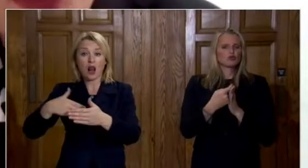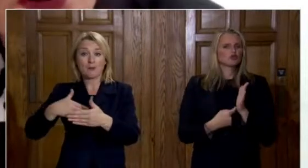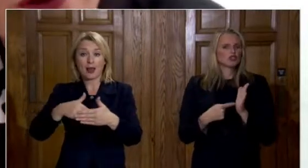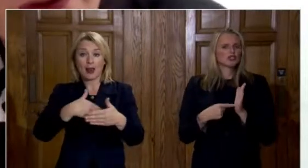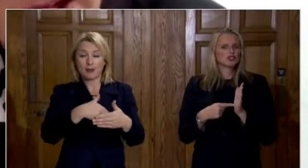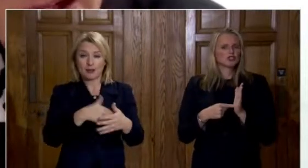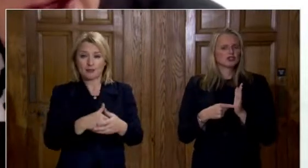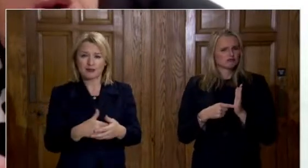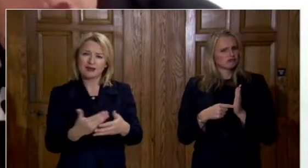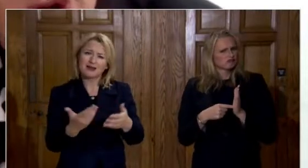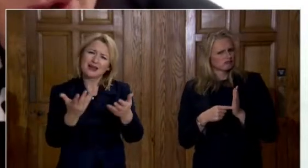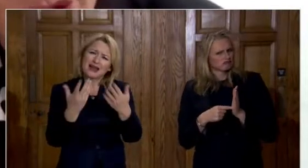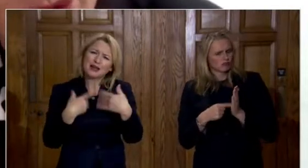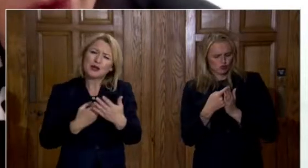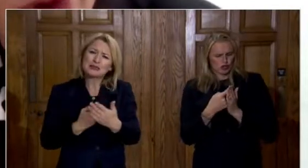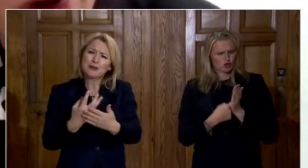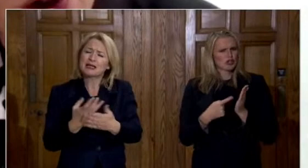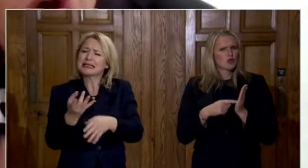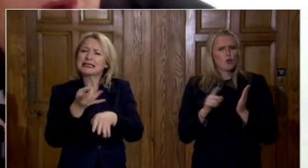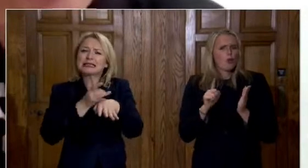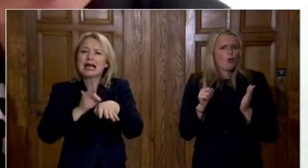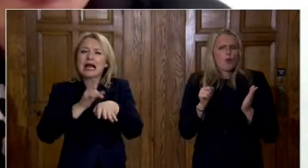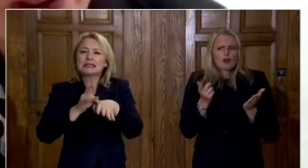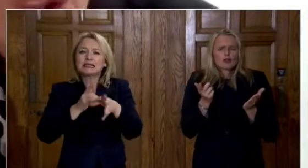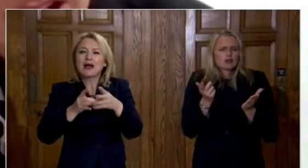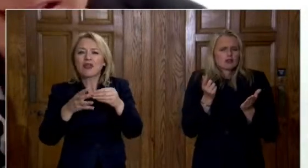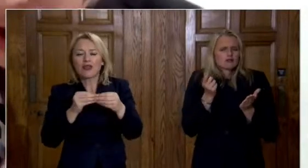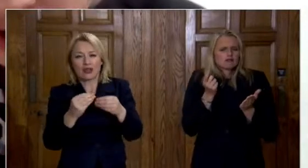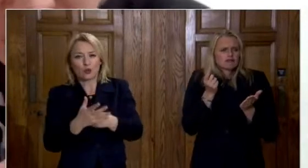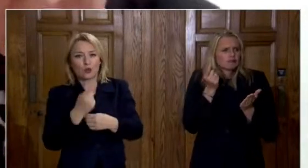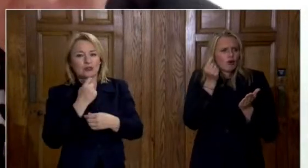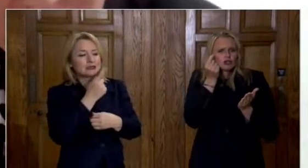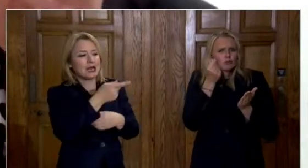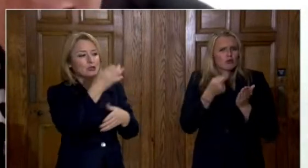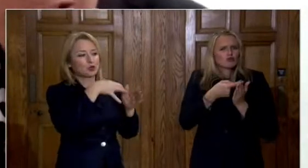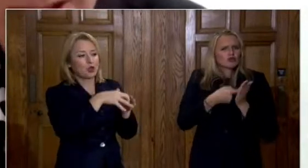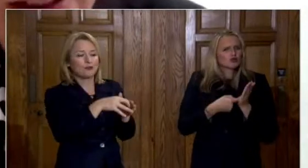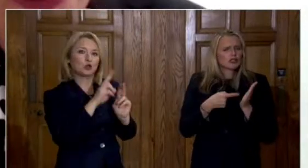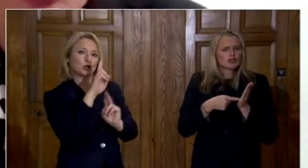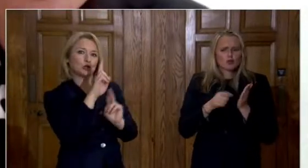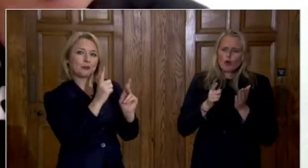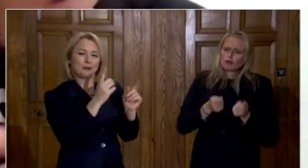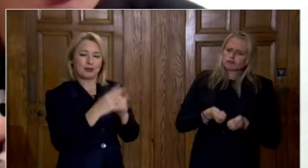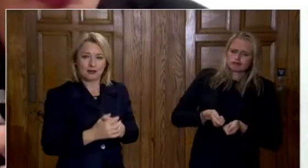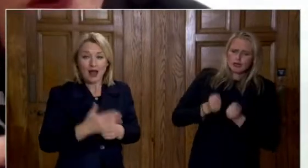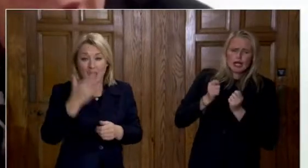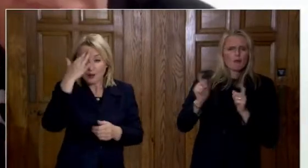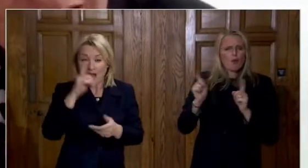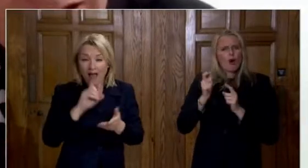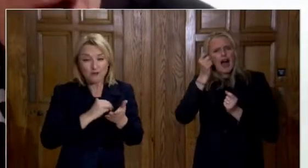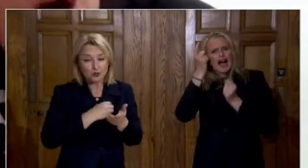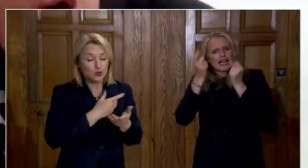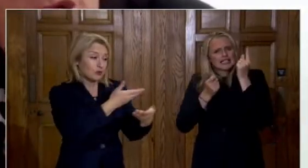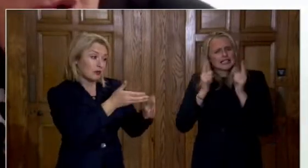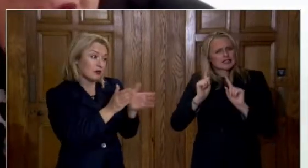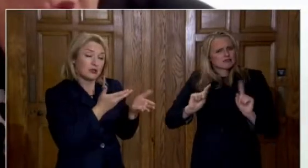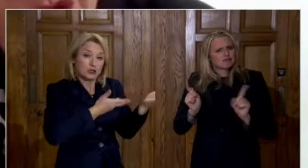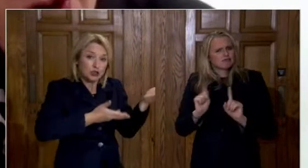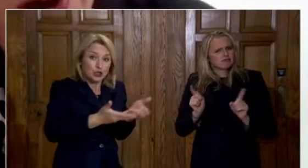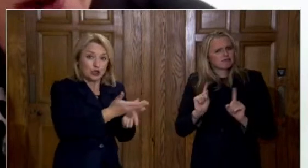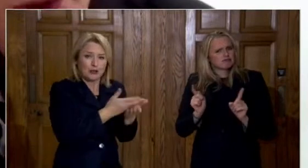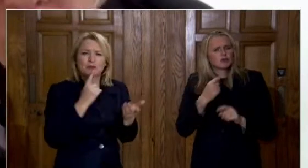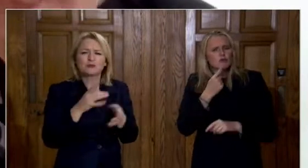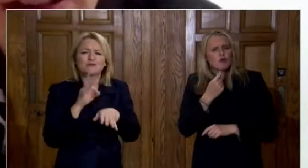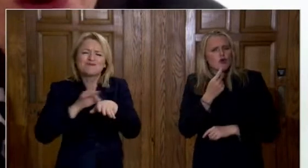what sort of thing are you going to suggest i understand that it has to be discussed but what sort of things are